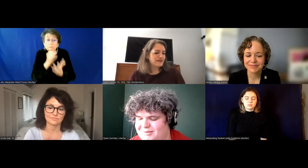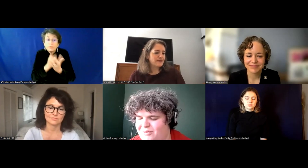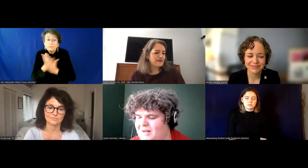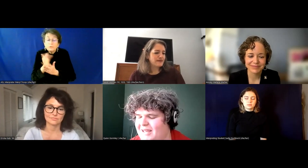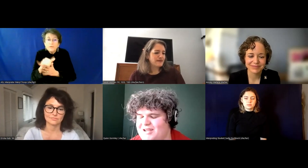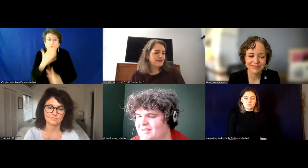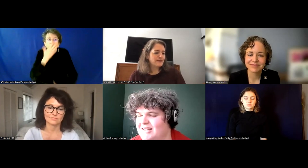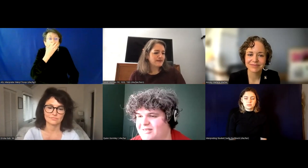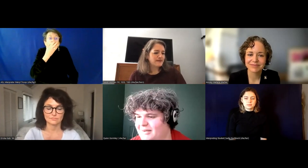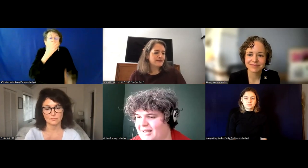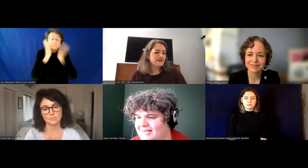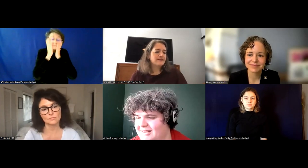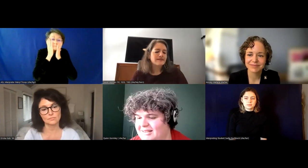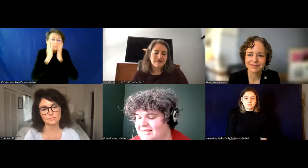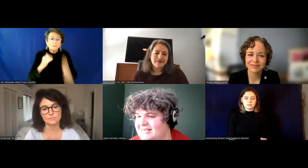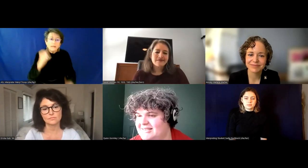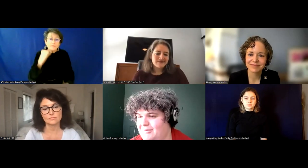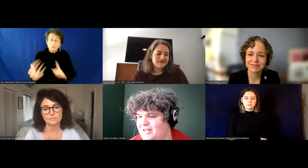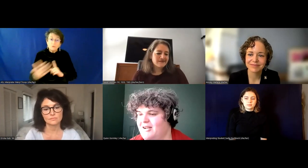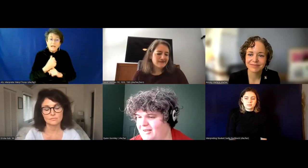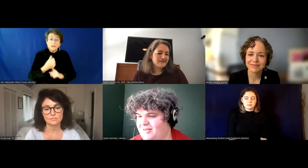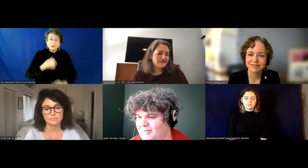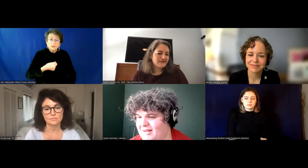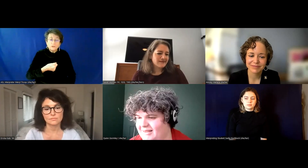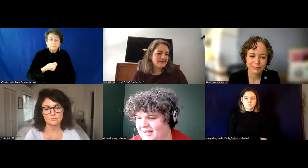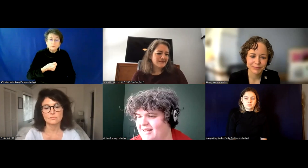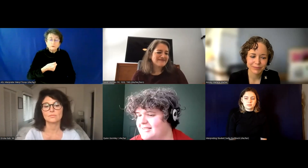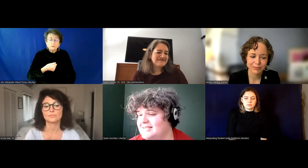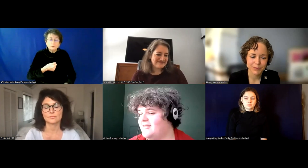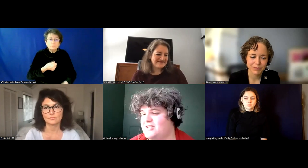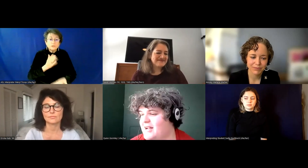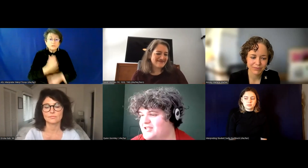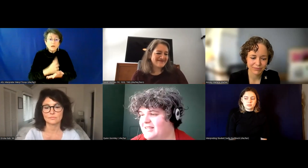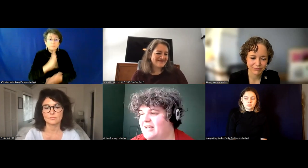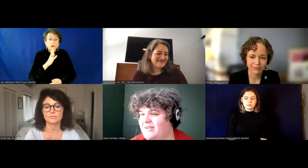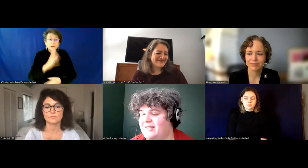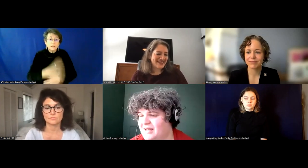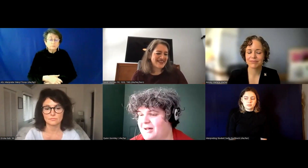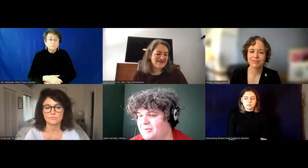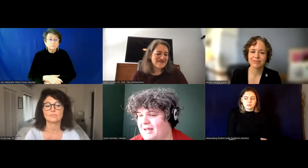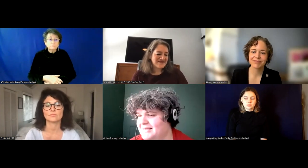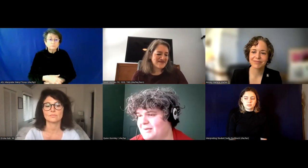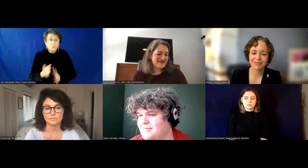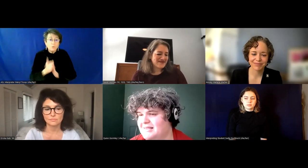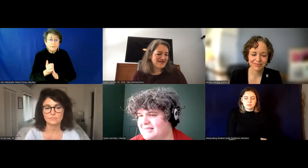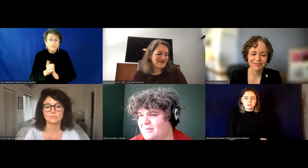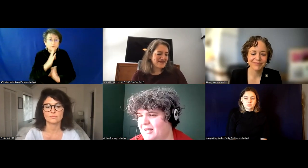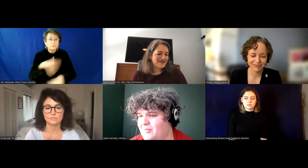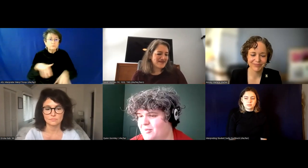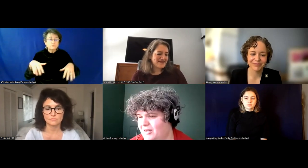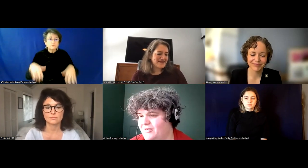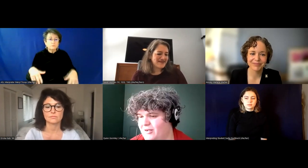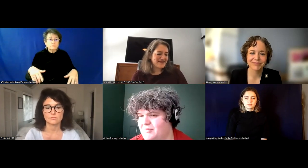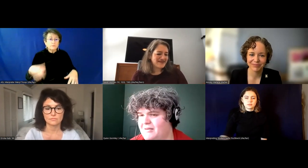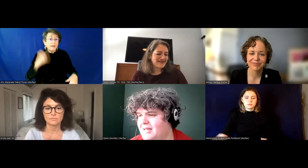that's just, when you catch yourself doing it, stop talking for a minute. This is a great strategy in life. think, by the way, is when you're messing something